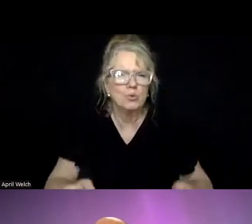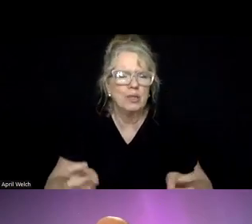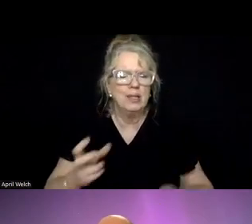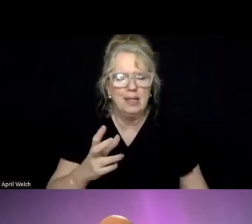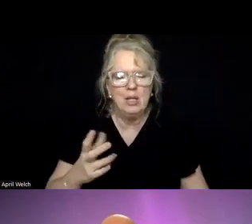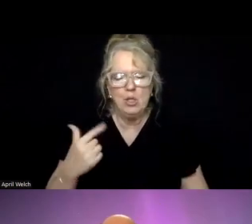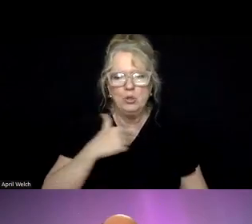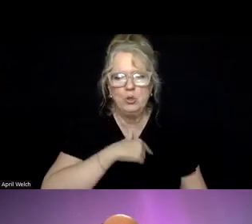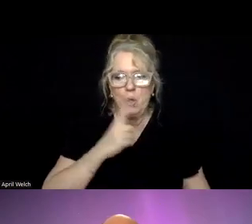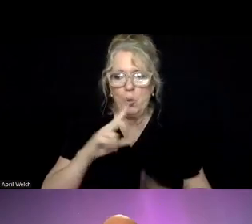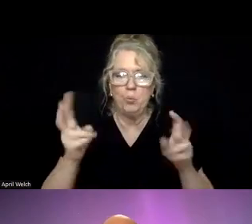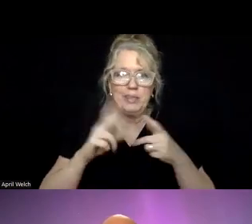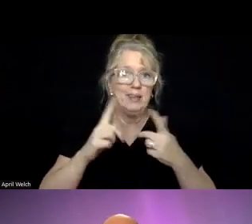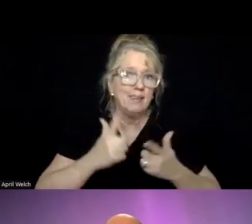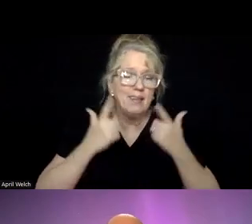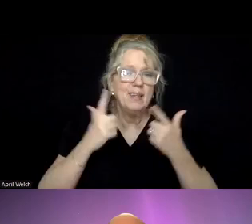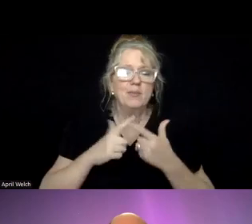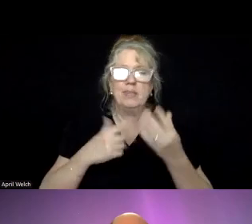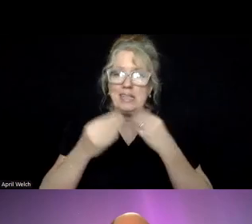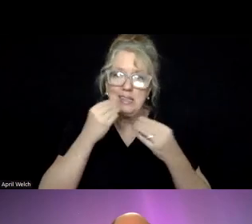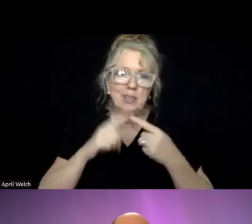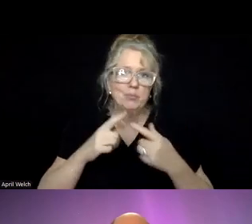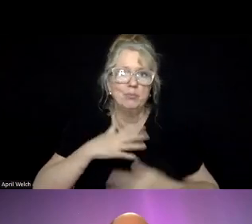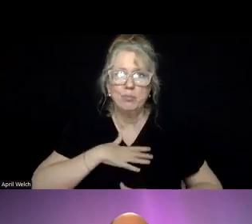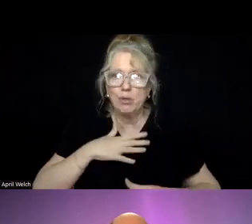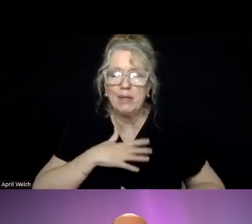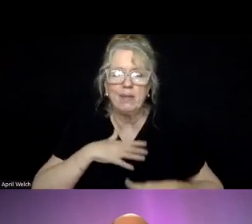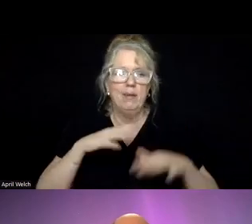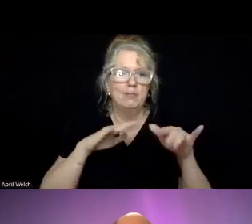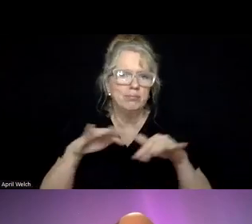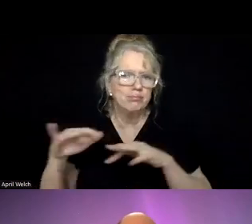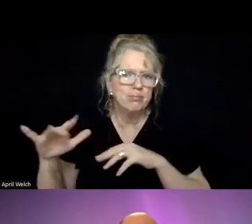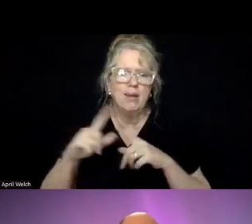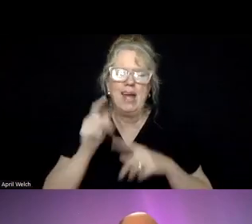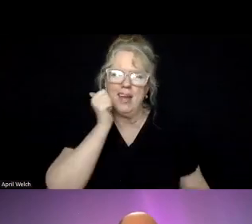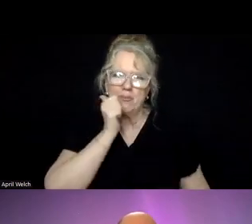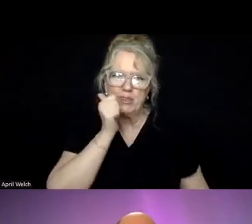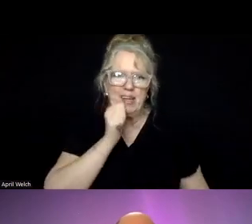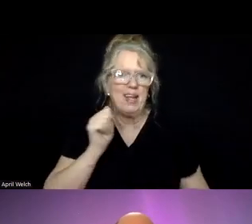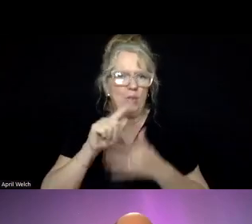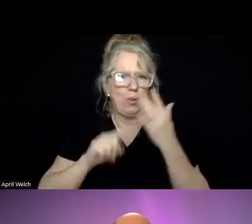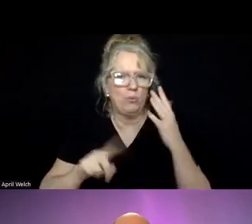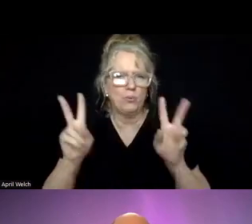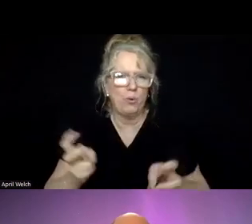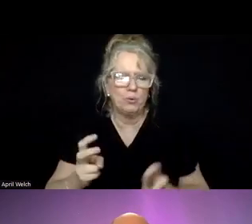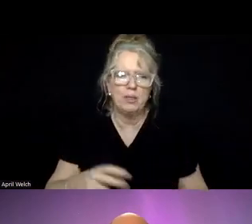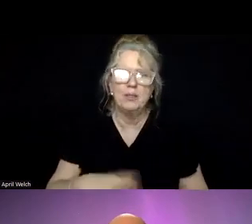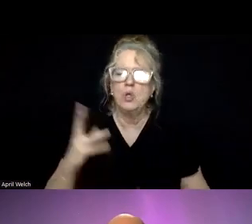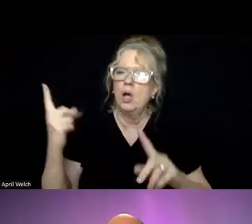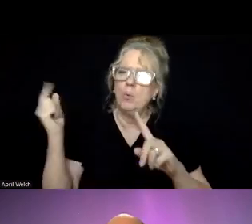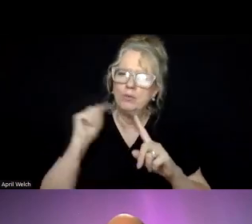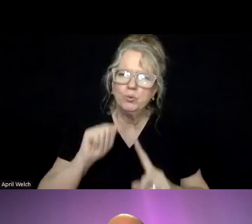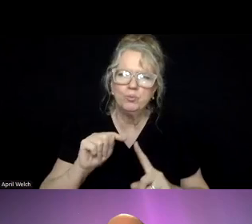you know, we live, eat, and breathe that aspect every day. So I want to drill down a